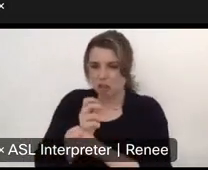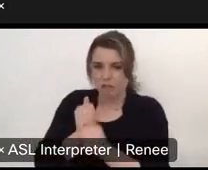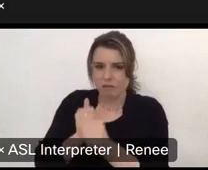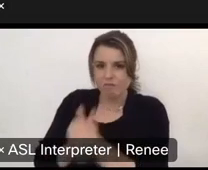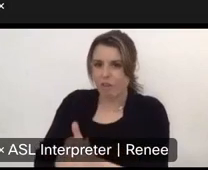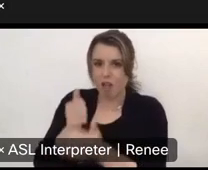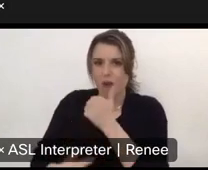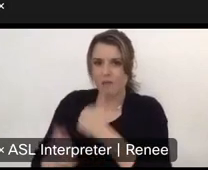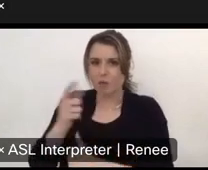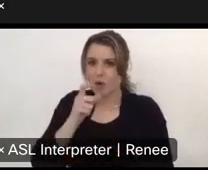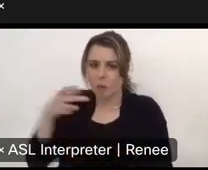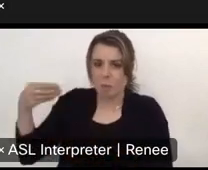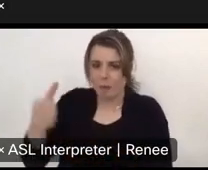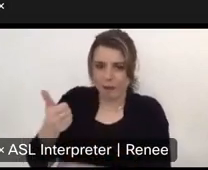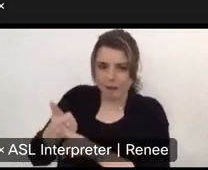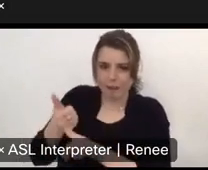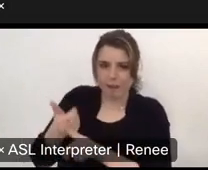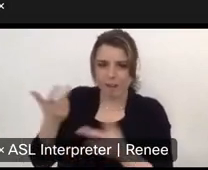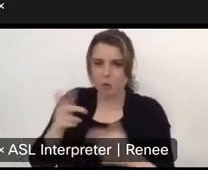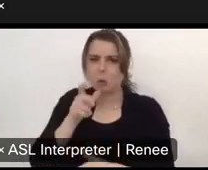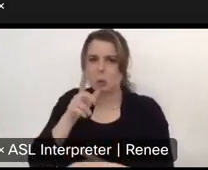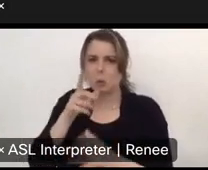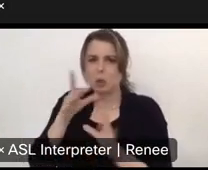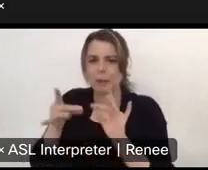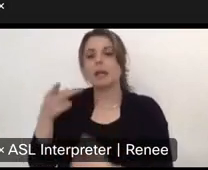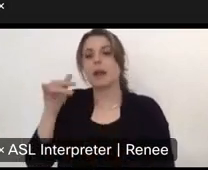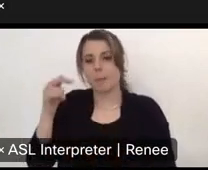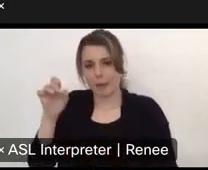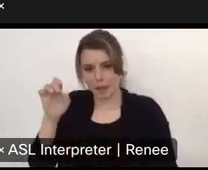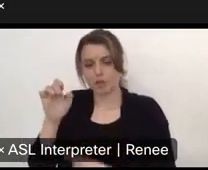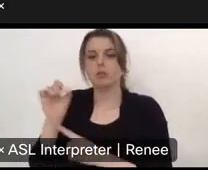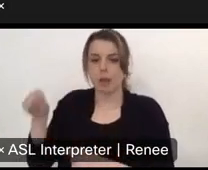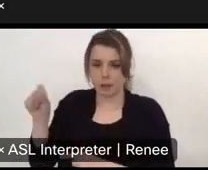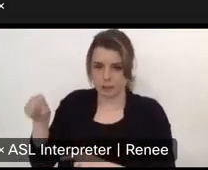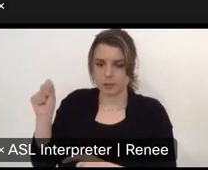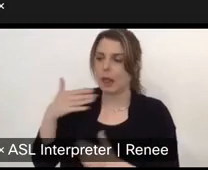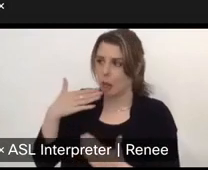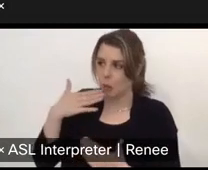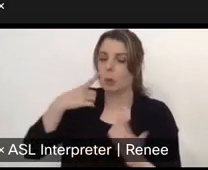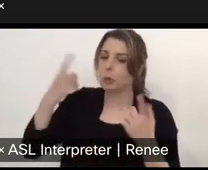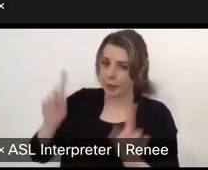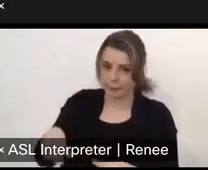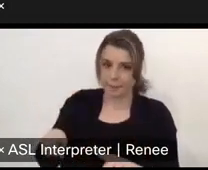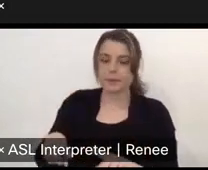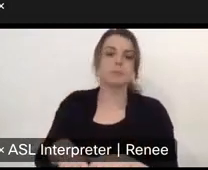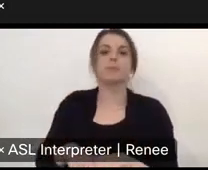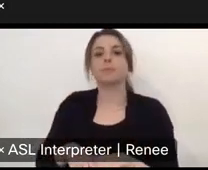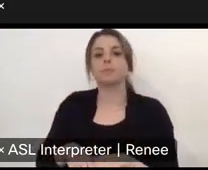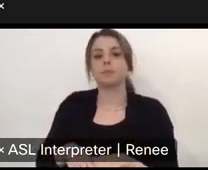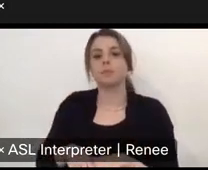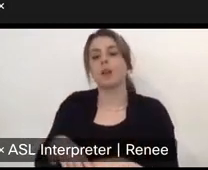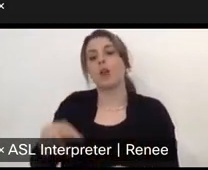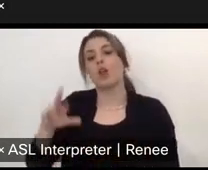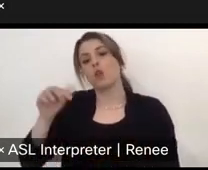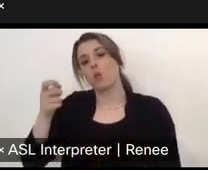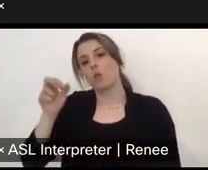agree with that page. Yes page. Thank you. We, we agree. The current iron ranger system